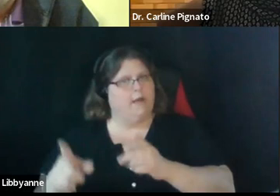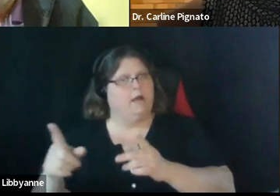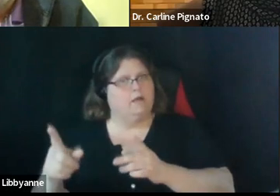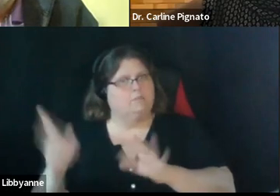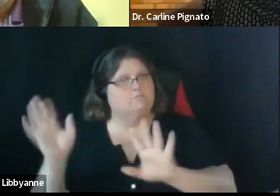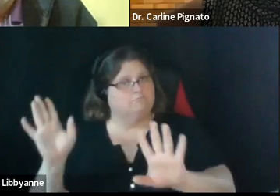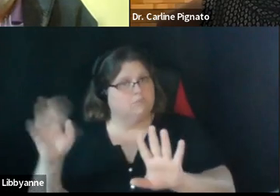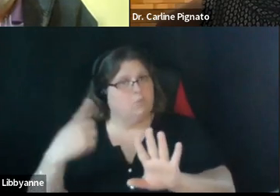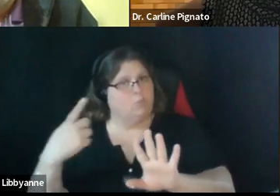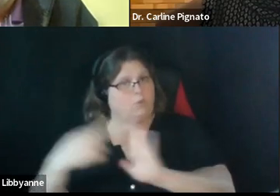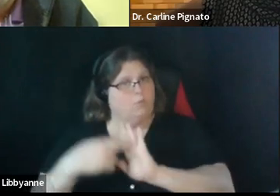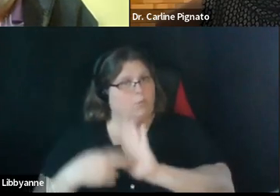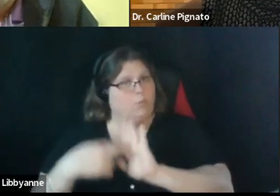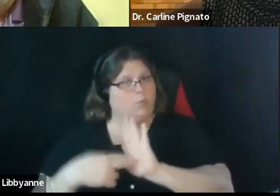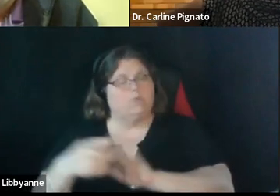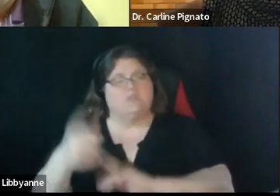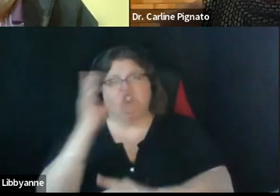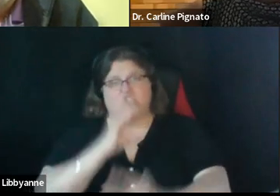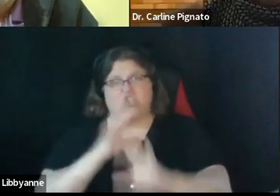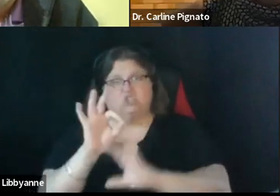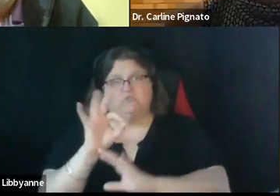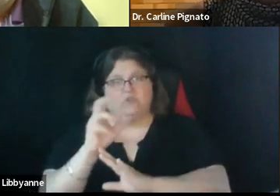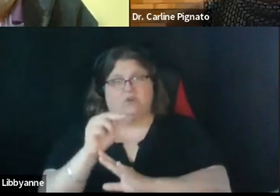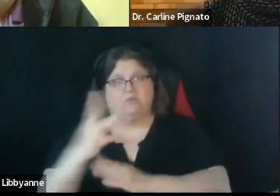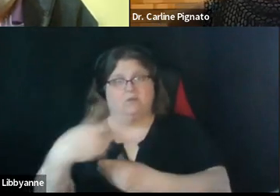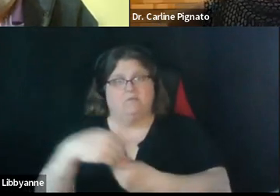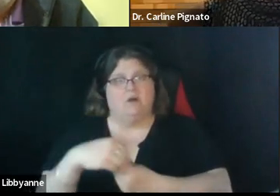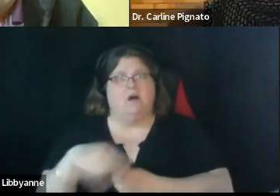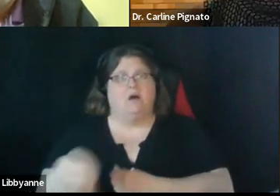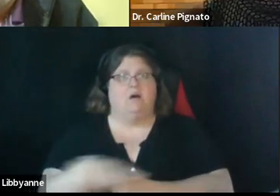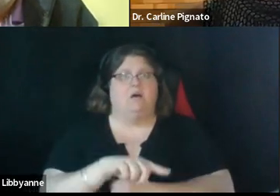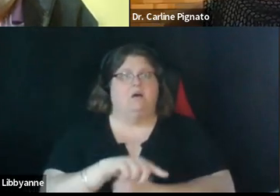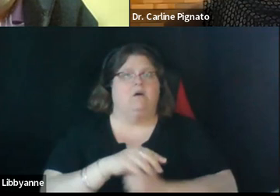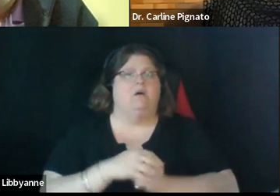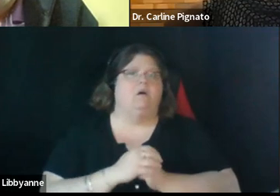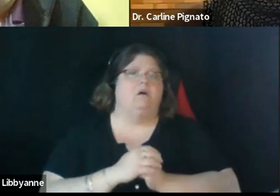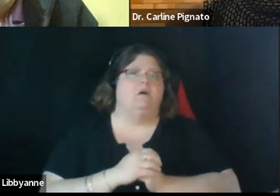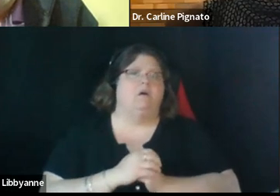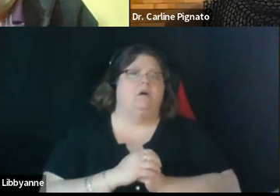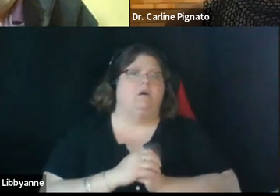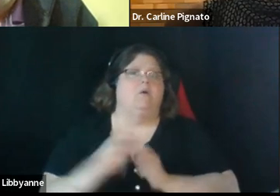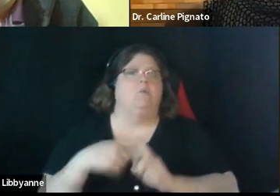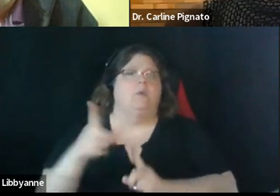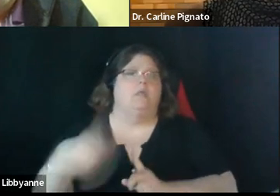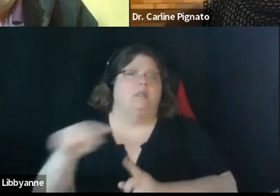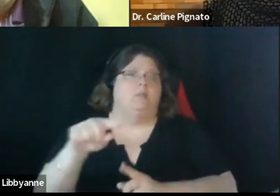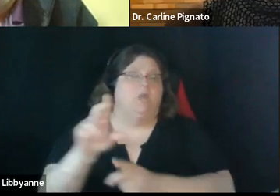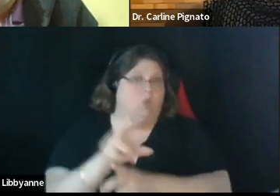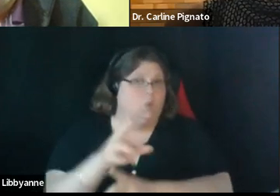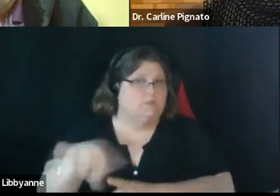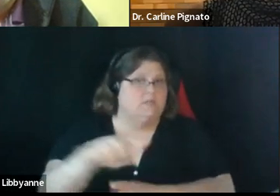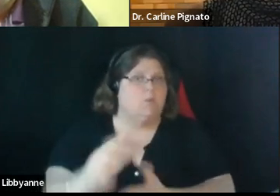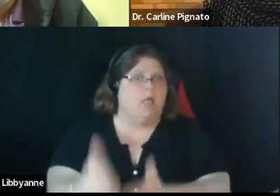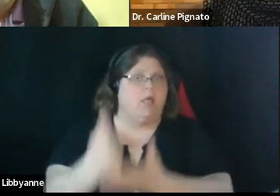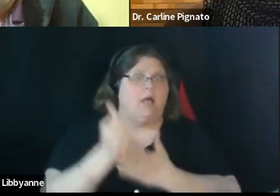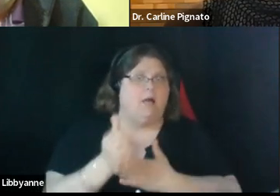engaged um i'm making this up as i go here um once they're engaged um will help us polish it